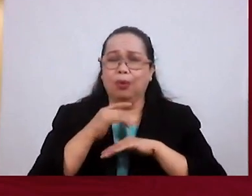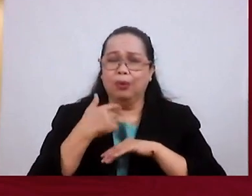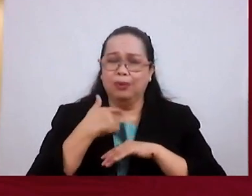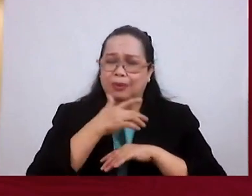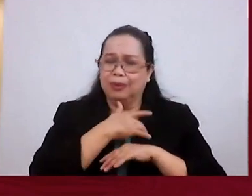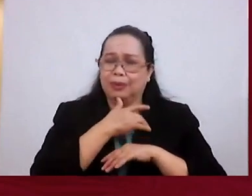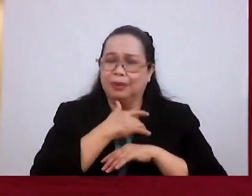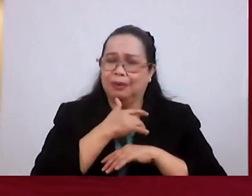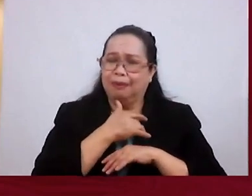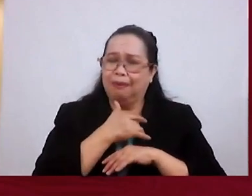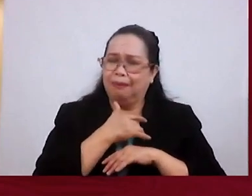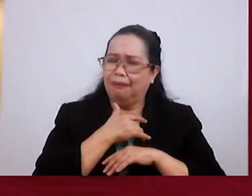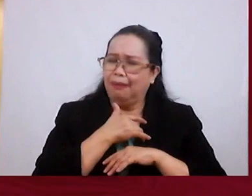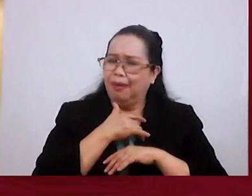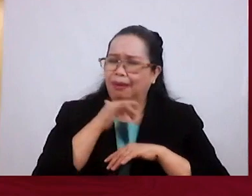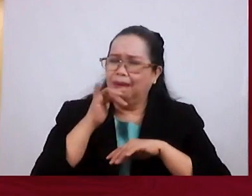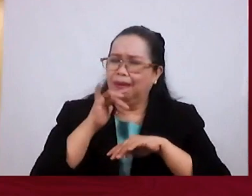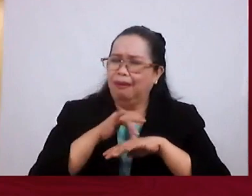Disturbed